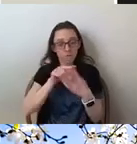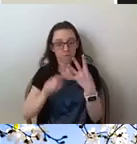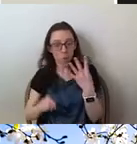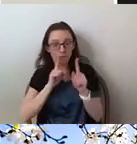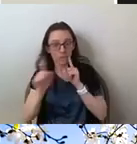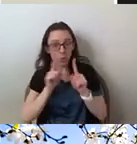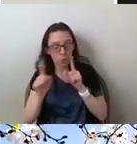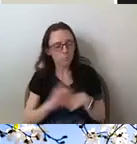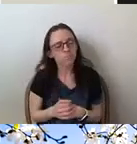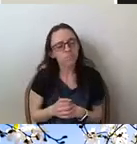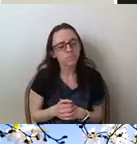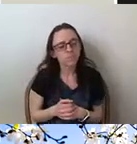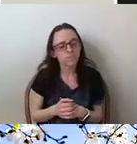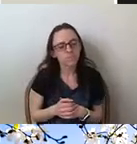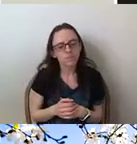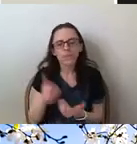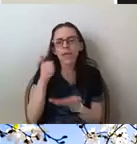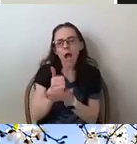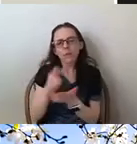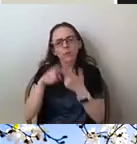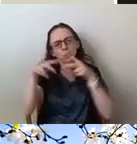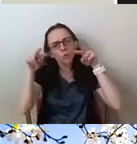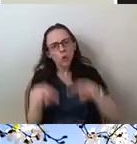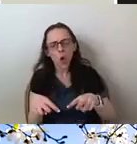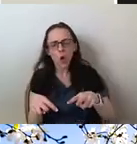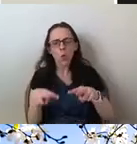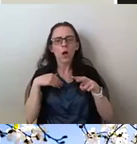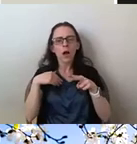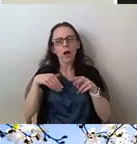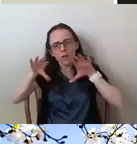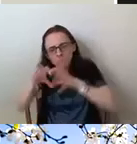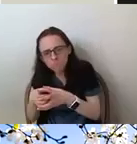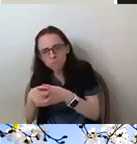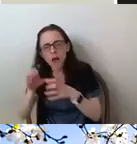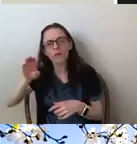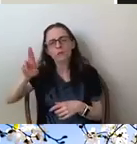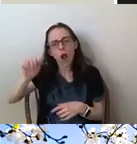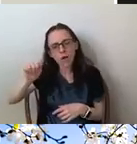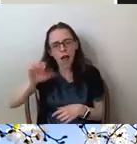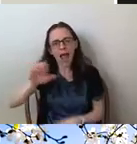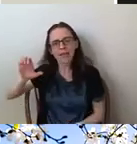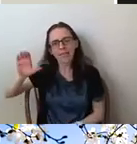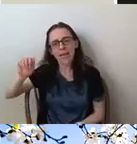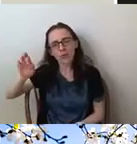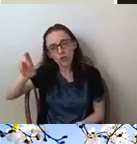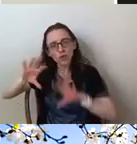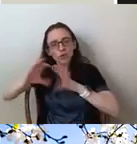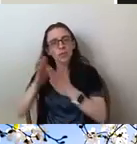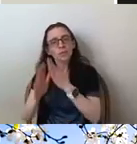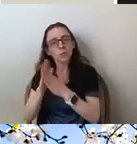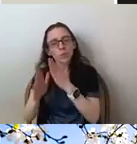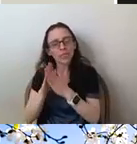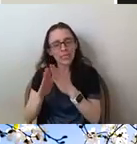they help to shed light on a subset of the BRCA and cancer patient population that is not widely discussed.